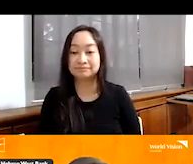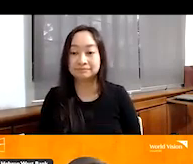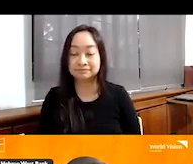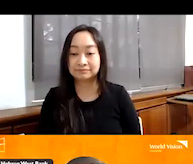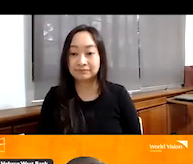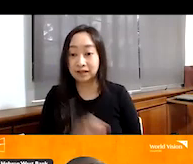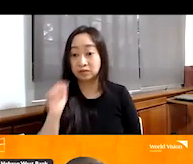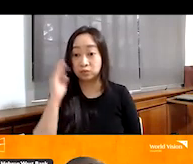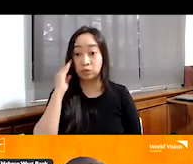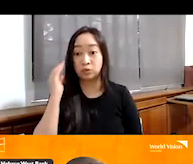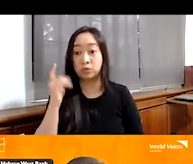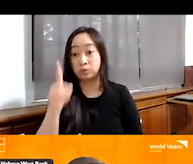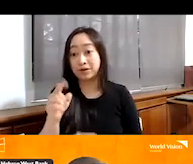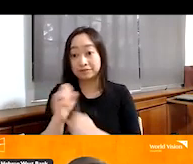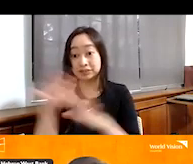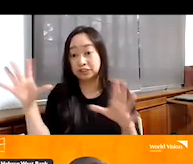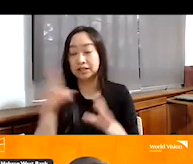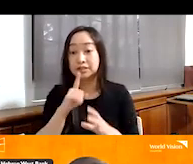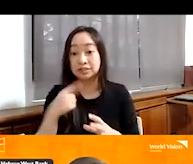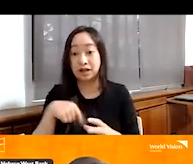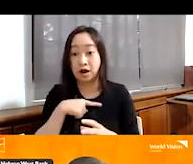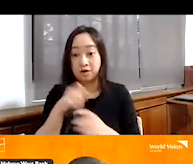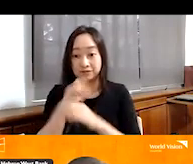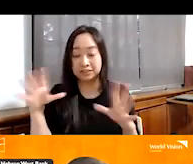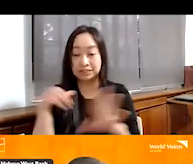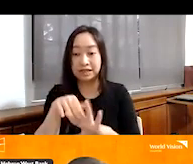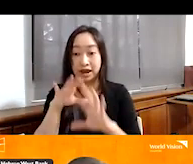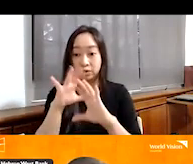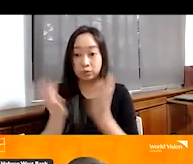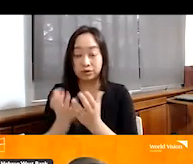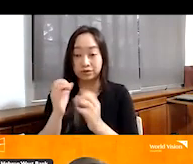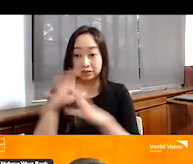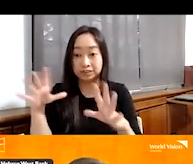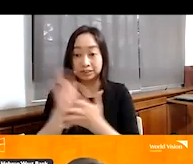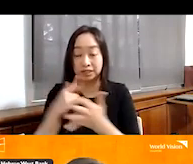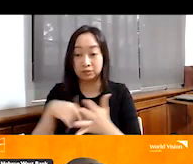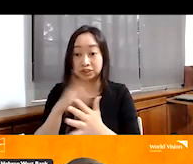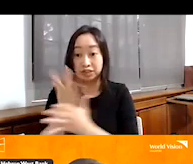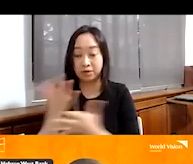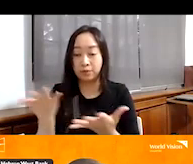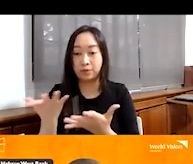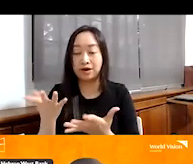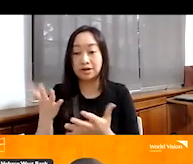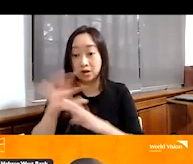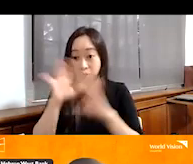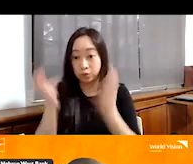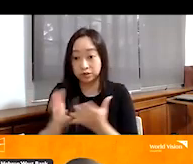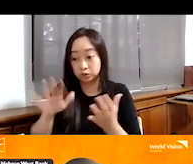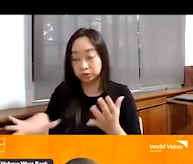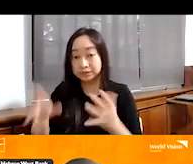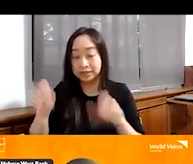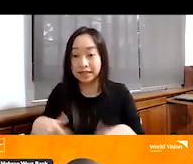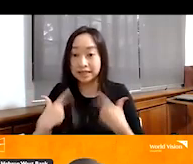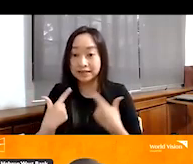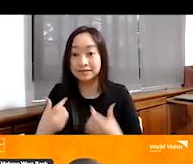And, you know, one of the vision that actually our vision at World Vision that we all share is a world where children have the ability to live life in all its